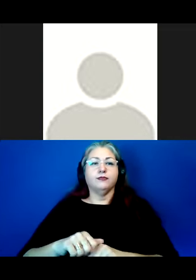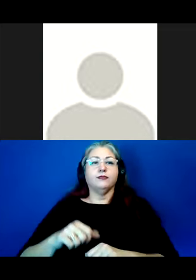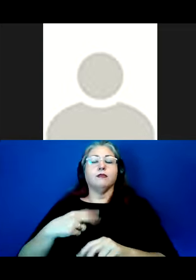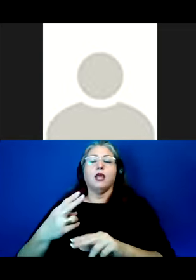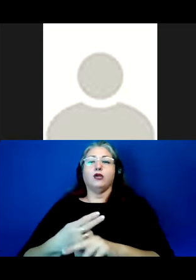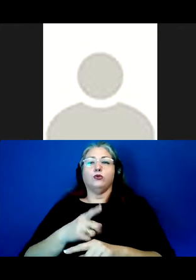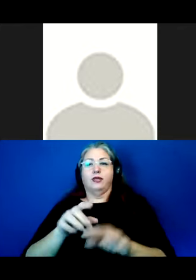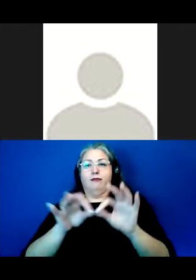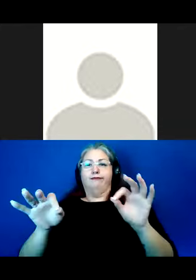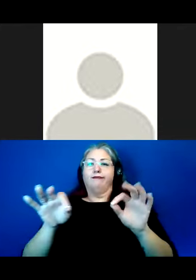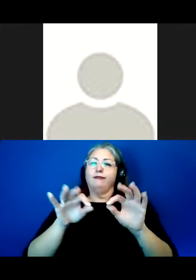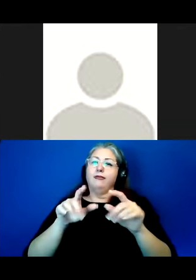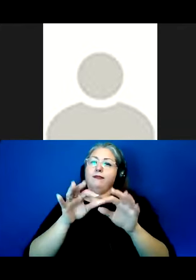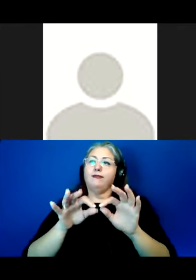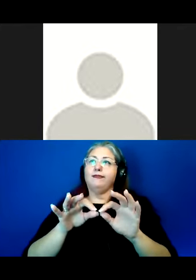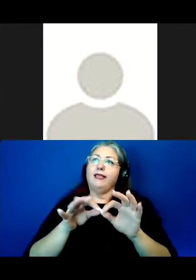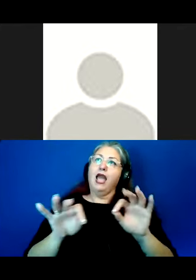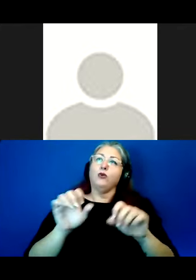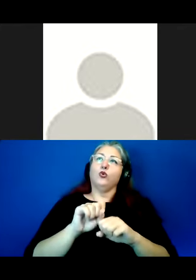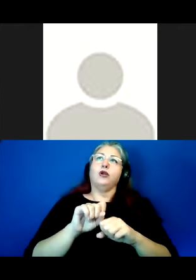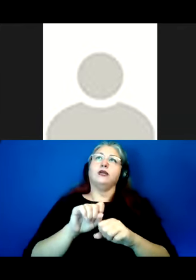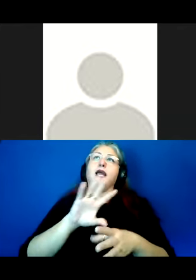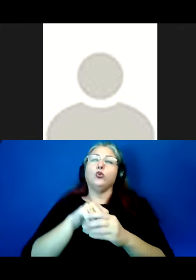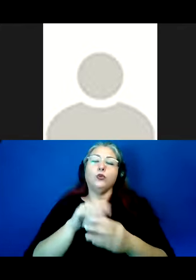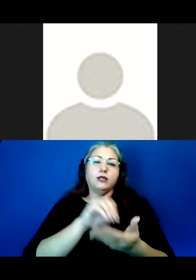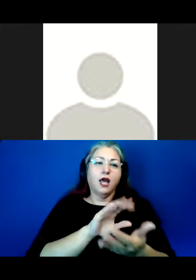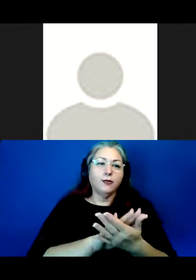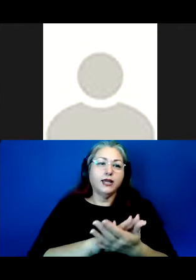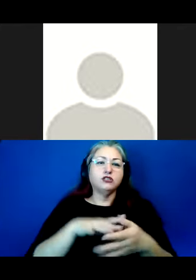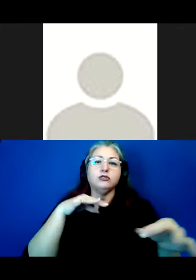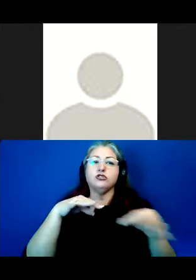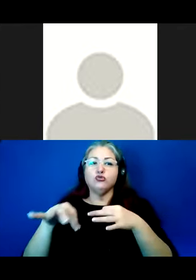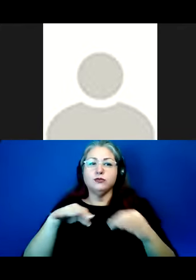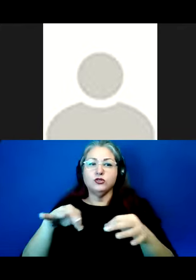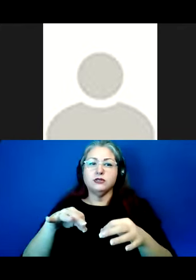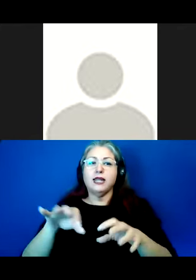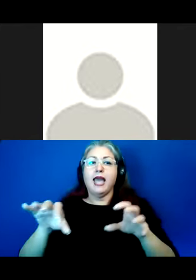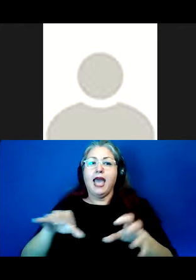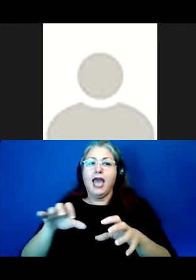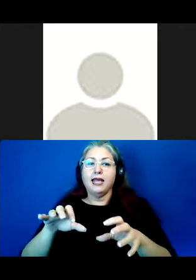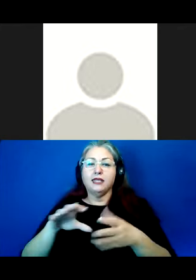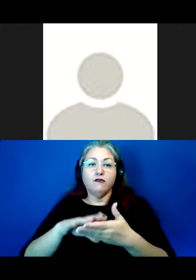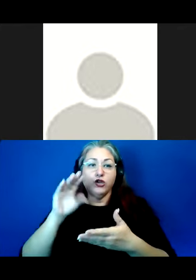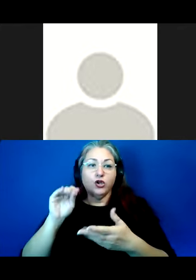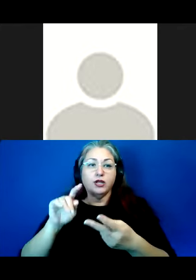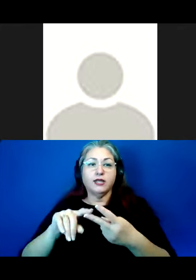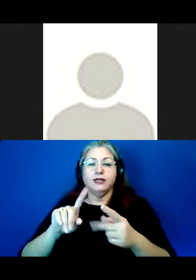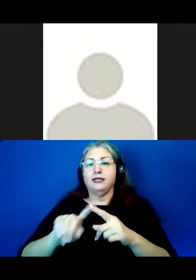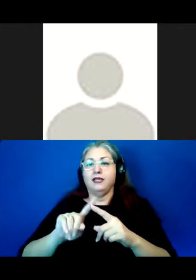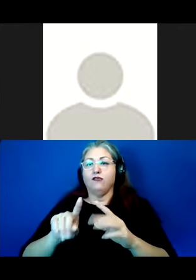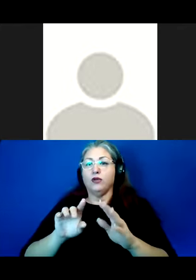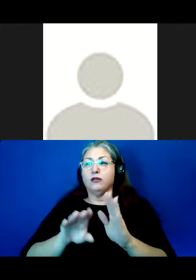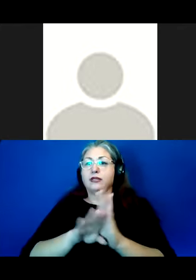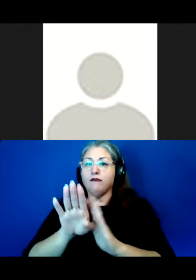phrase, language work, as an umbrella term to include documentation and description, active language learning, all forms of language